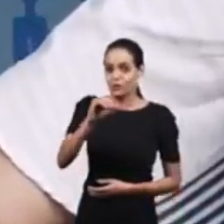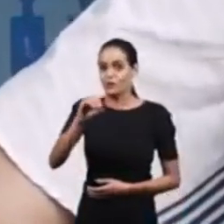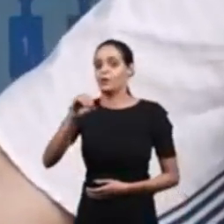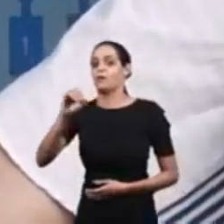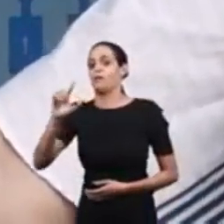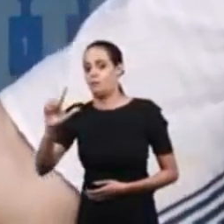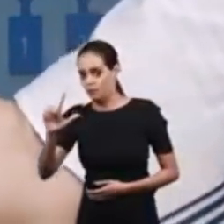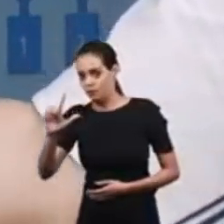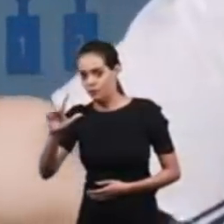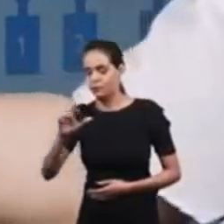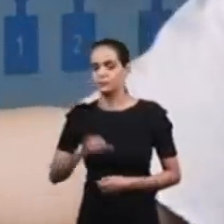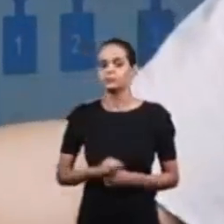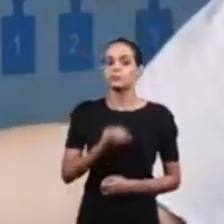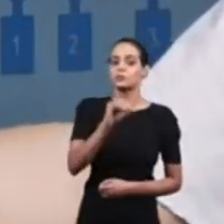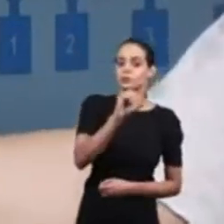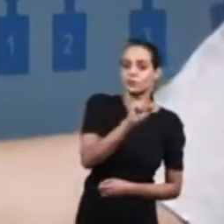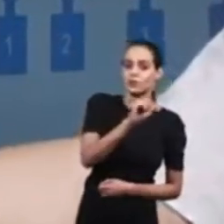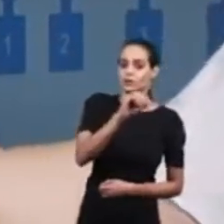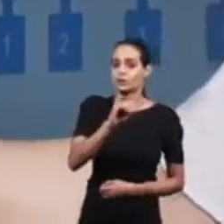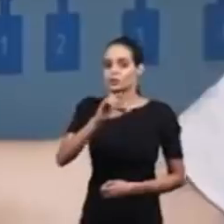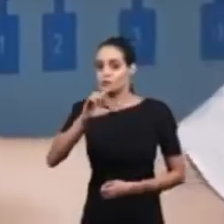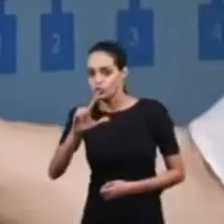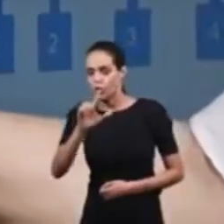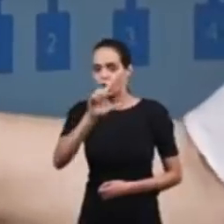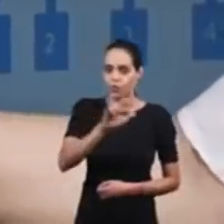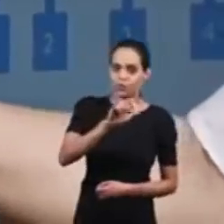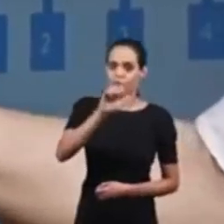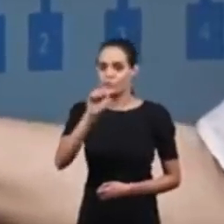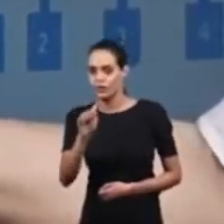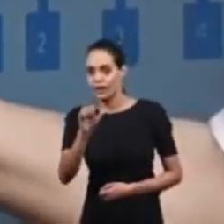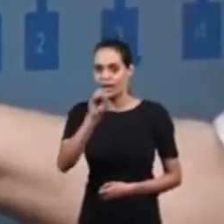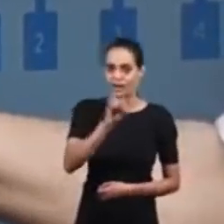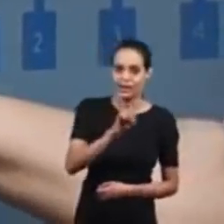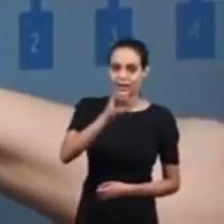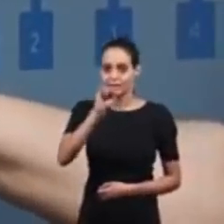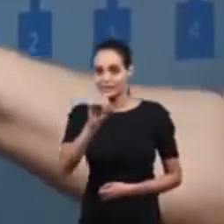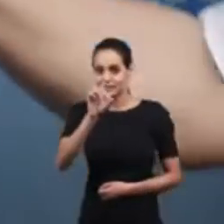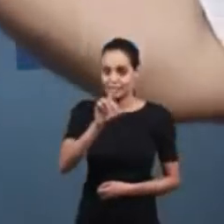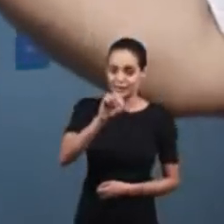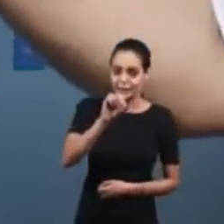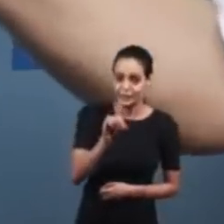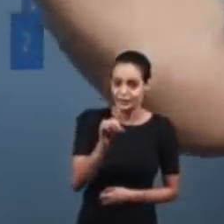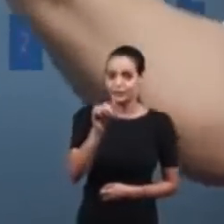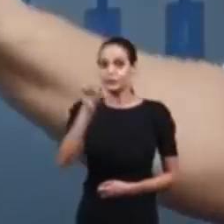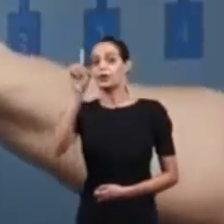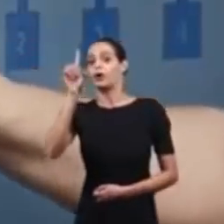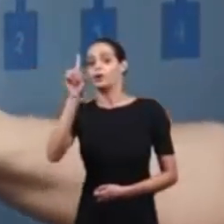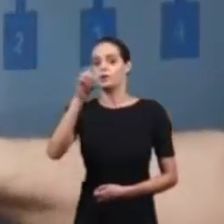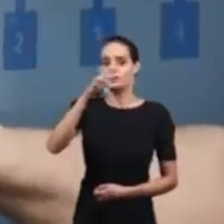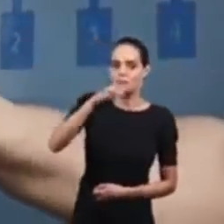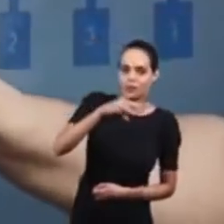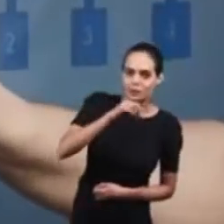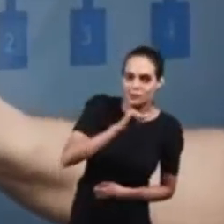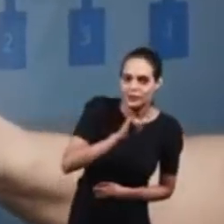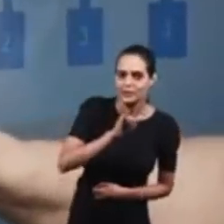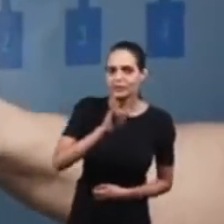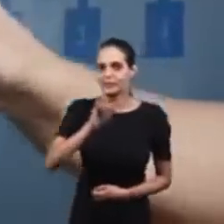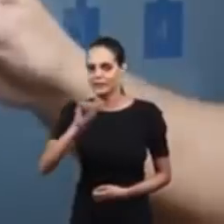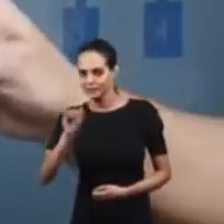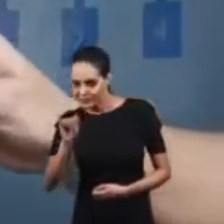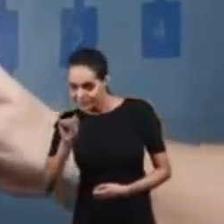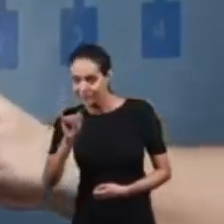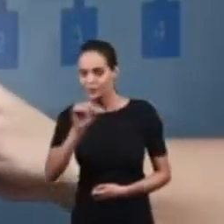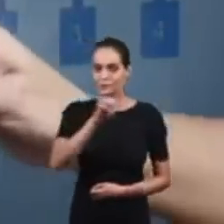Sol La Ti Do Ti La Ti Stretch Mi Mi